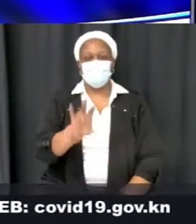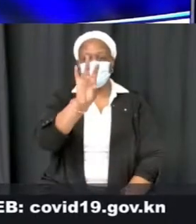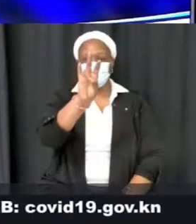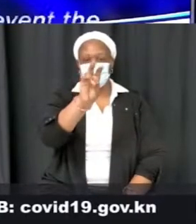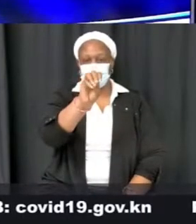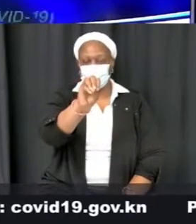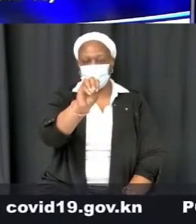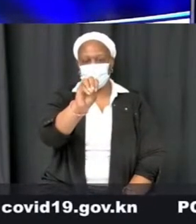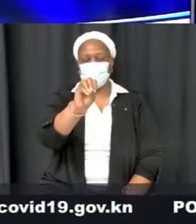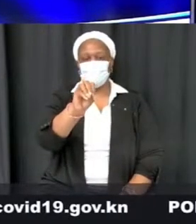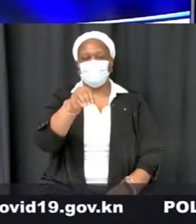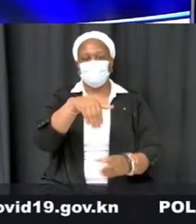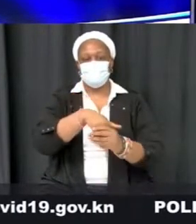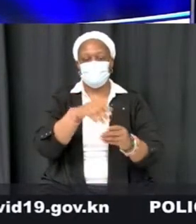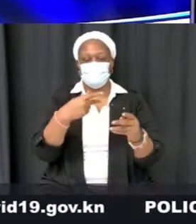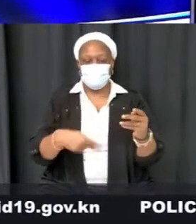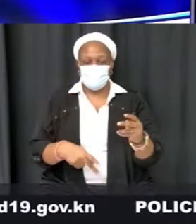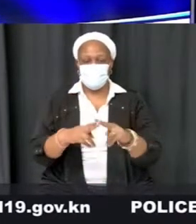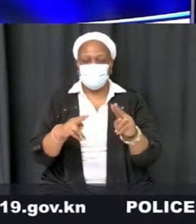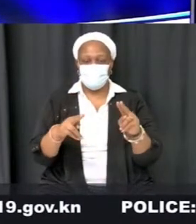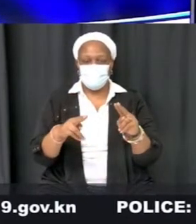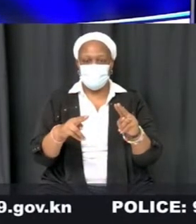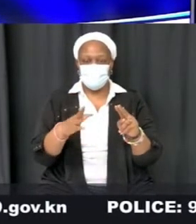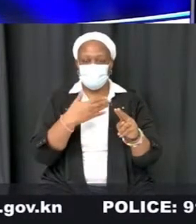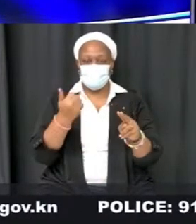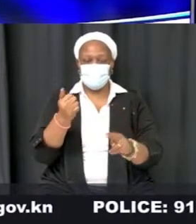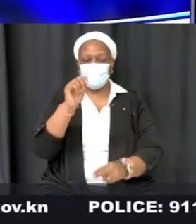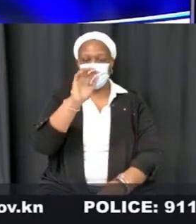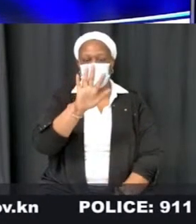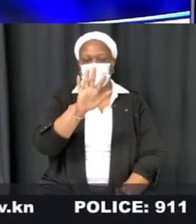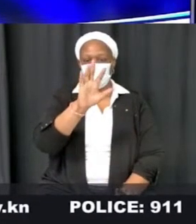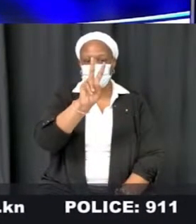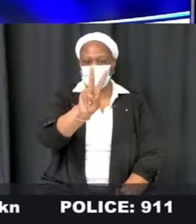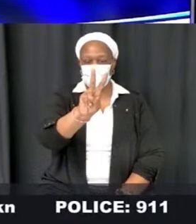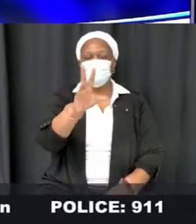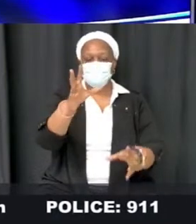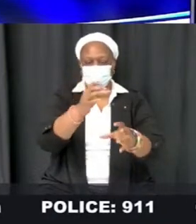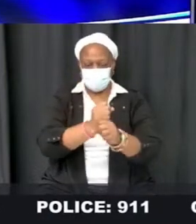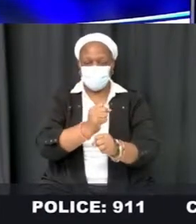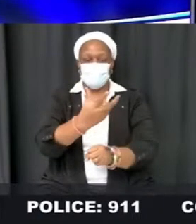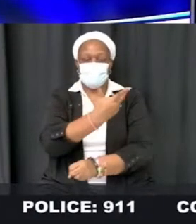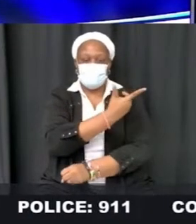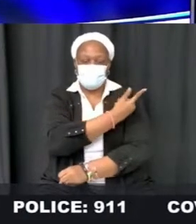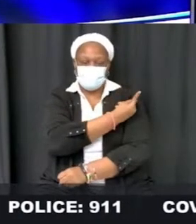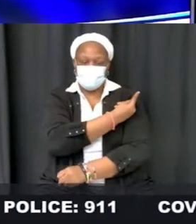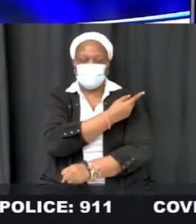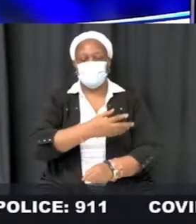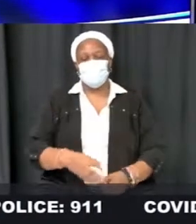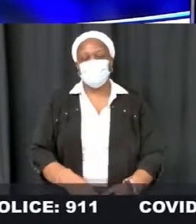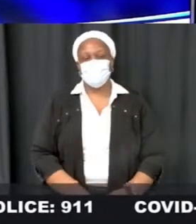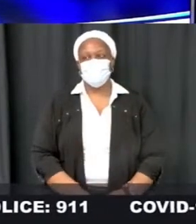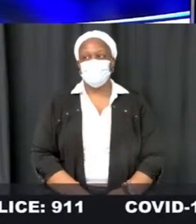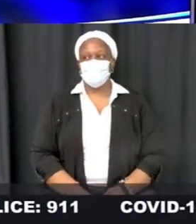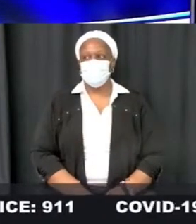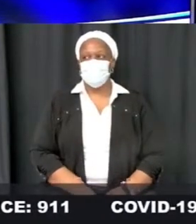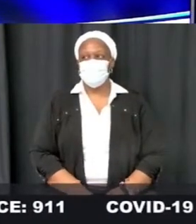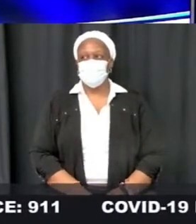members in St. Kitts HMP, and 52 have been vaccinated, roughly 74 percent.